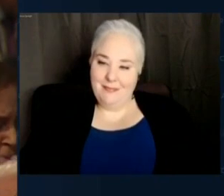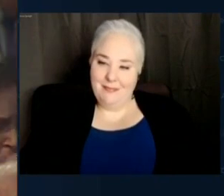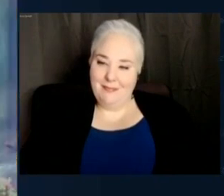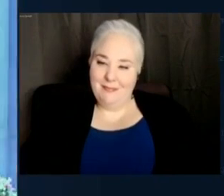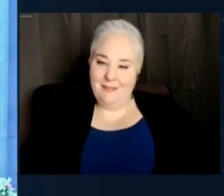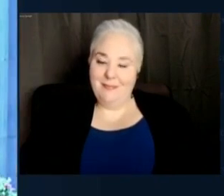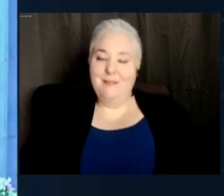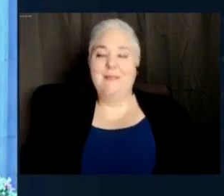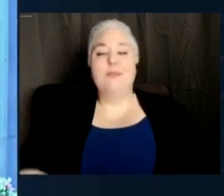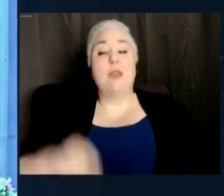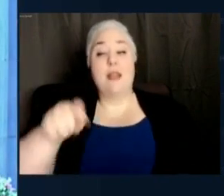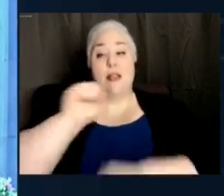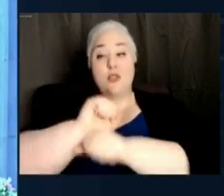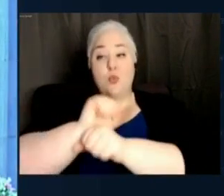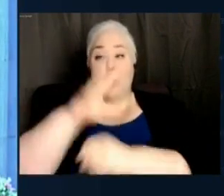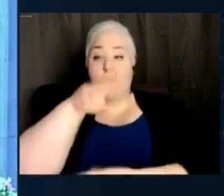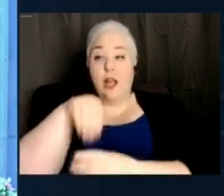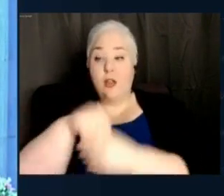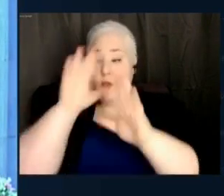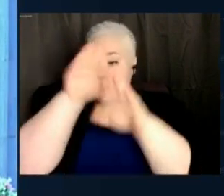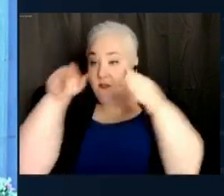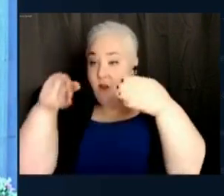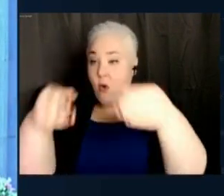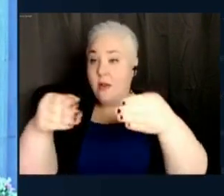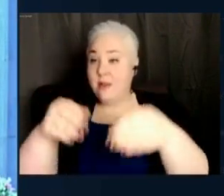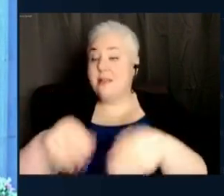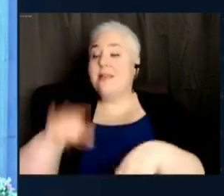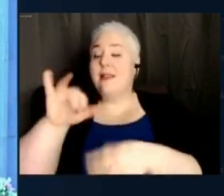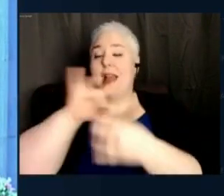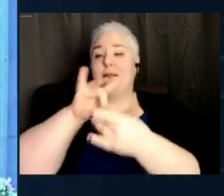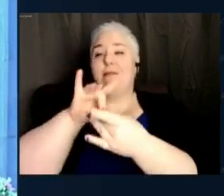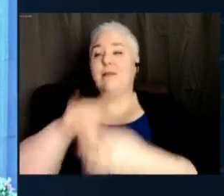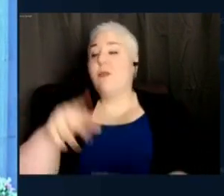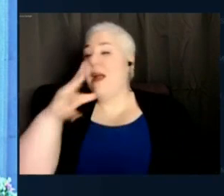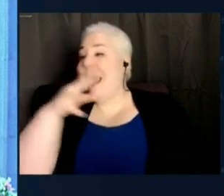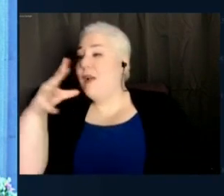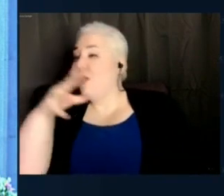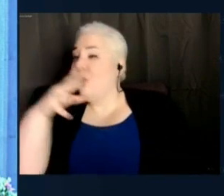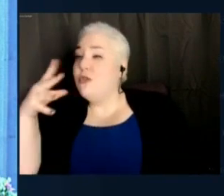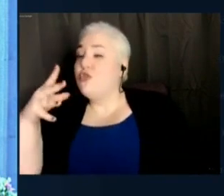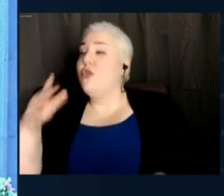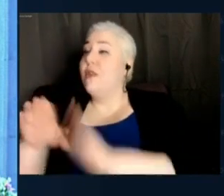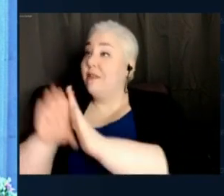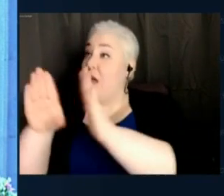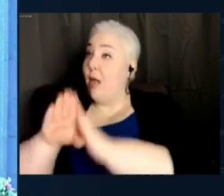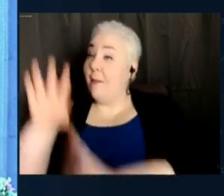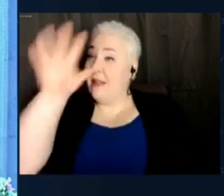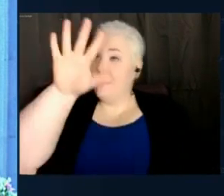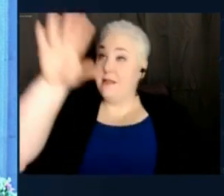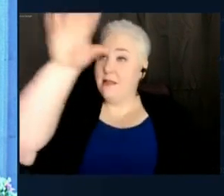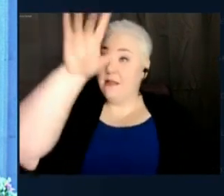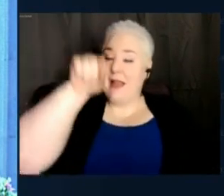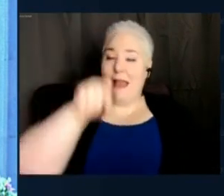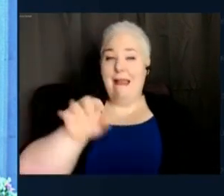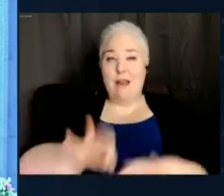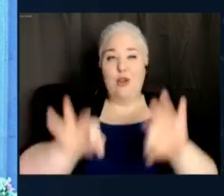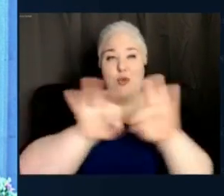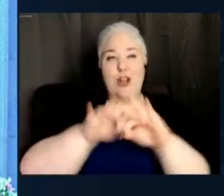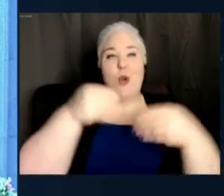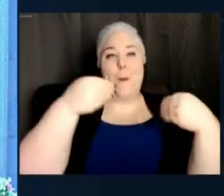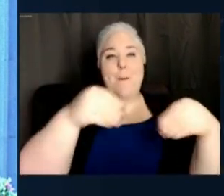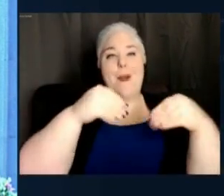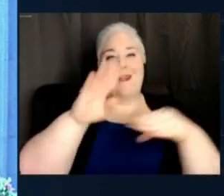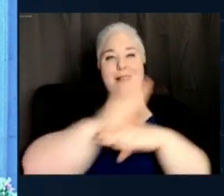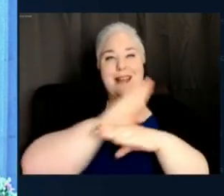This work includes a focus on the nexus between agricultural development upstate and critical markets downstate. I will